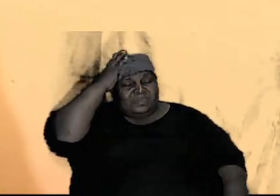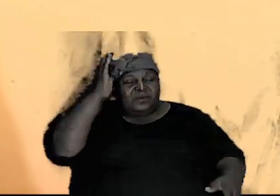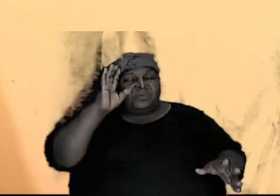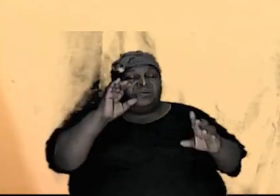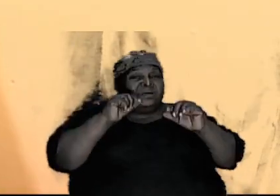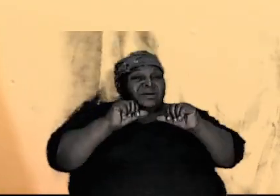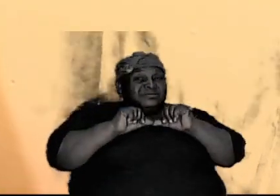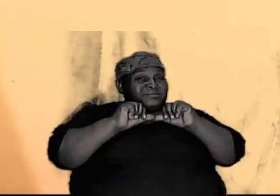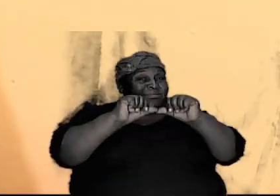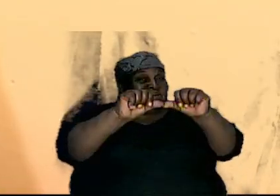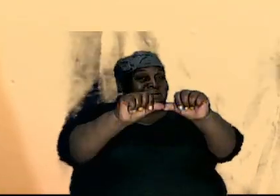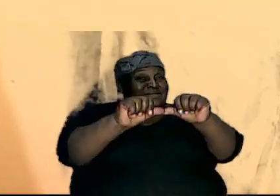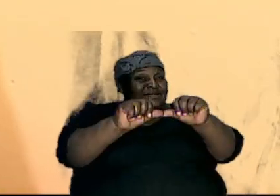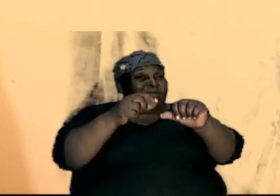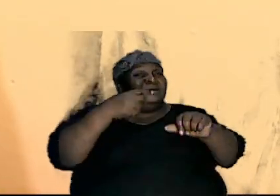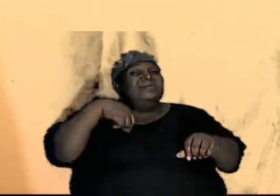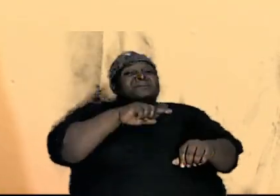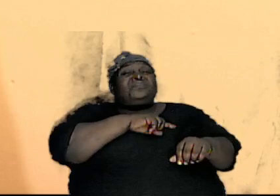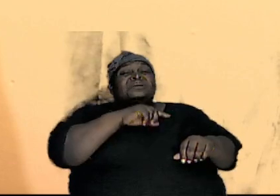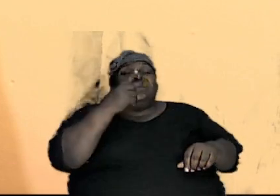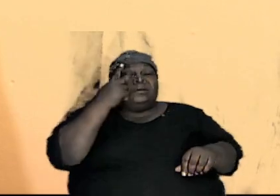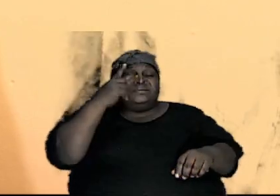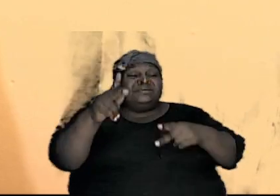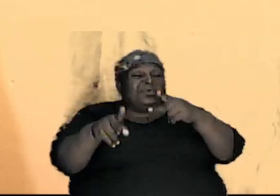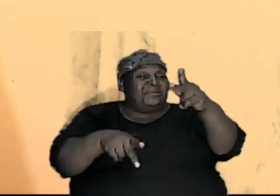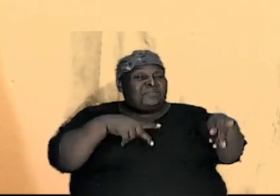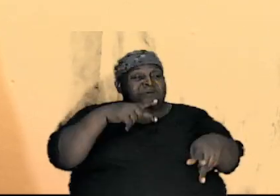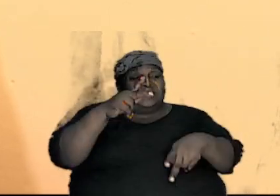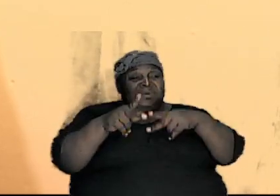because we see folks of